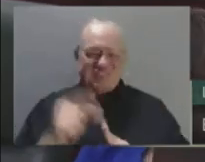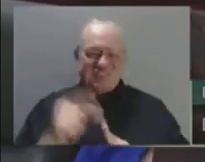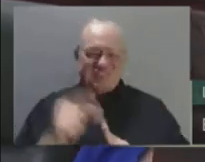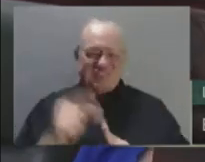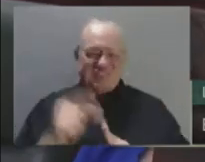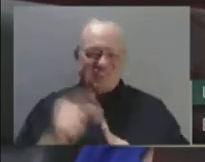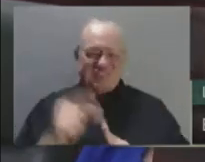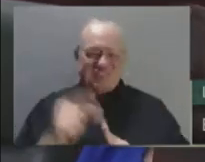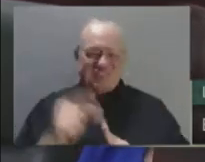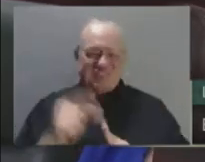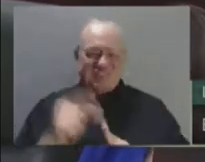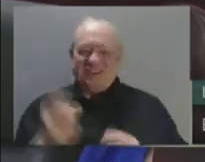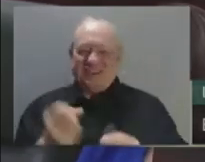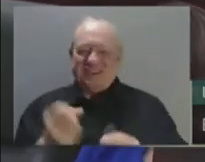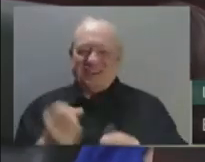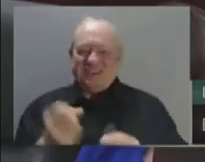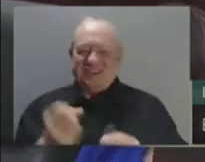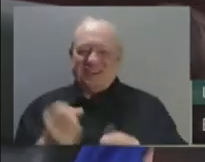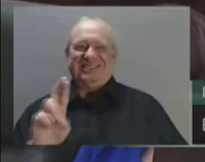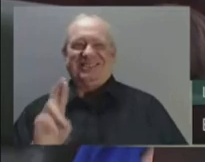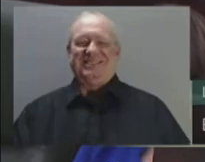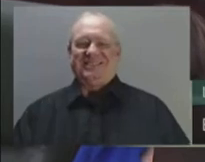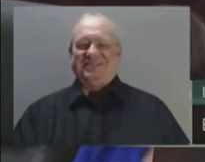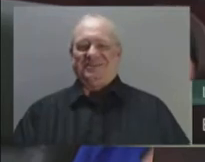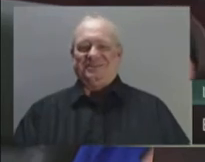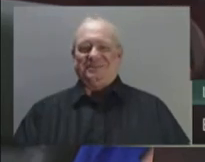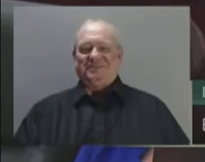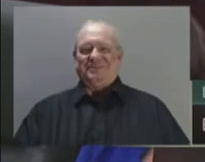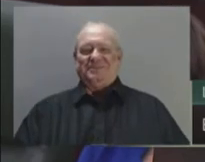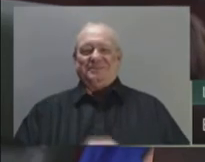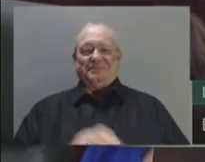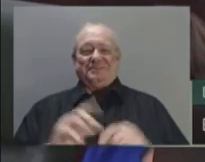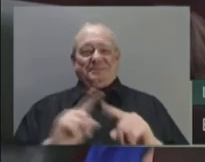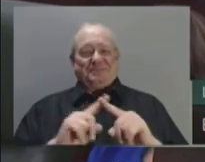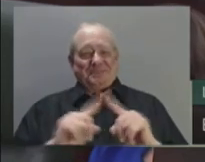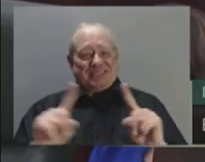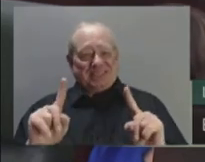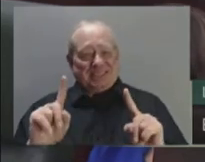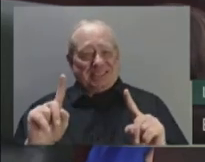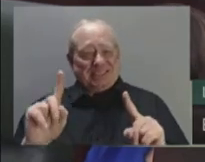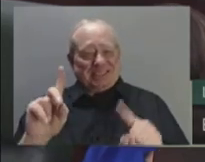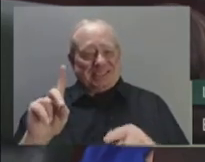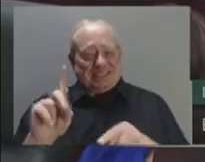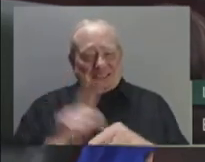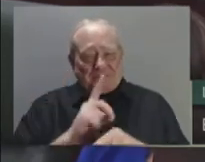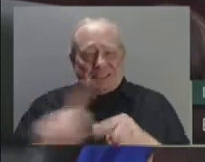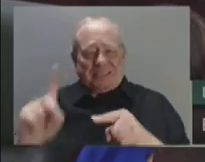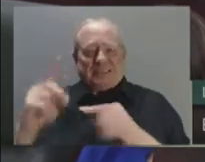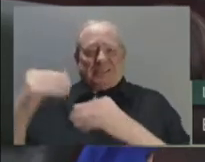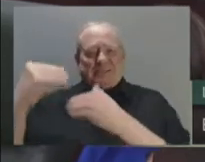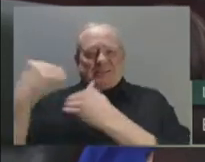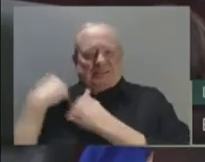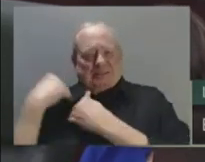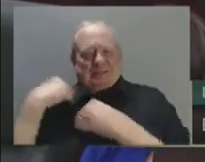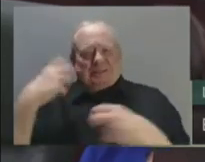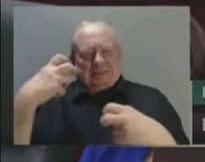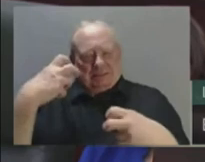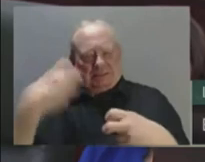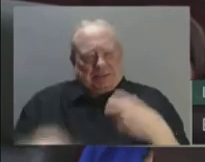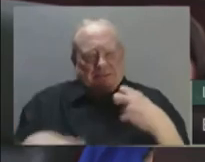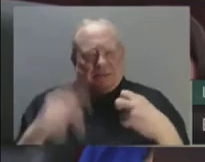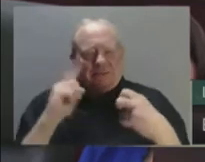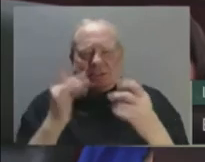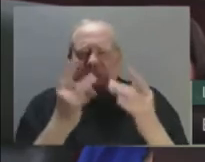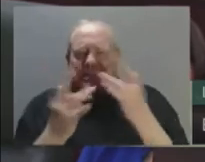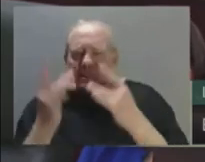Remaining disciplined and responsible is most difficult during years of plenty. I expect most, if not all of us, in the House